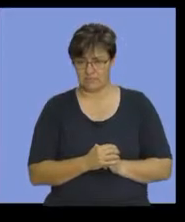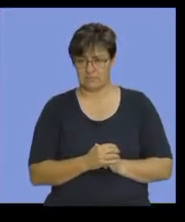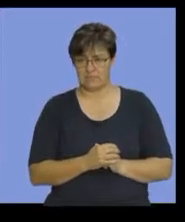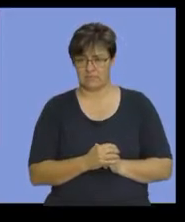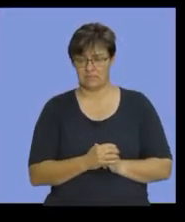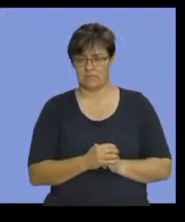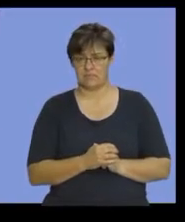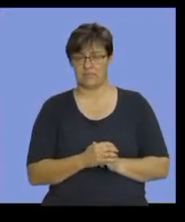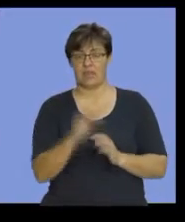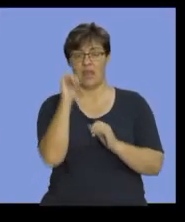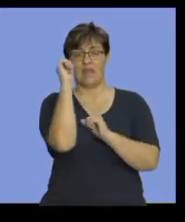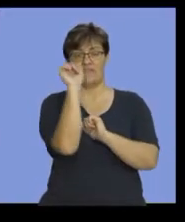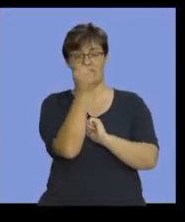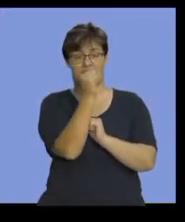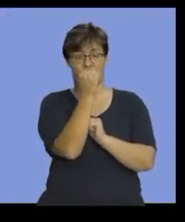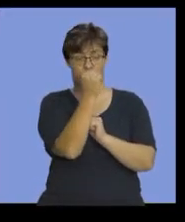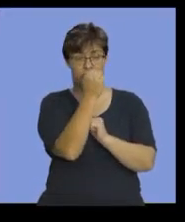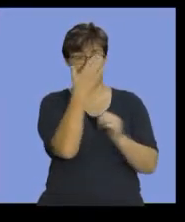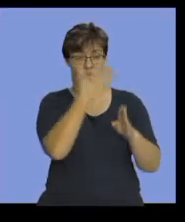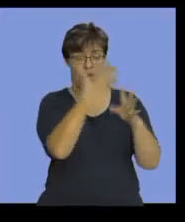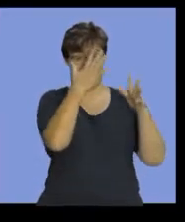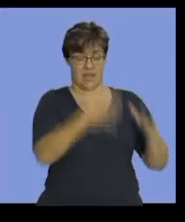Factory workers.